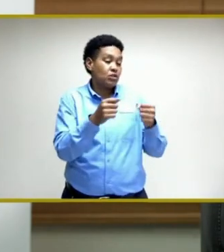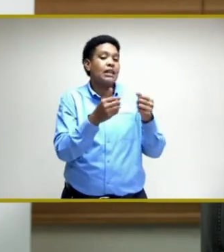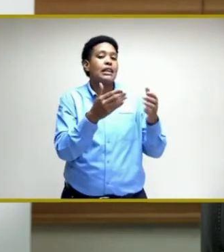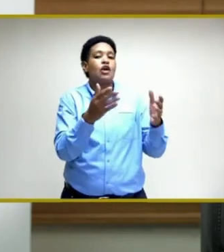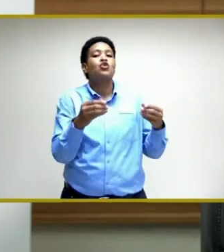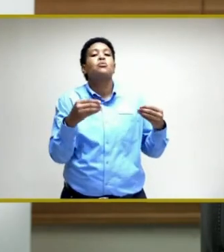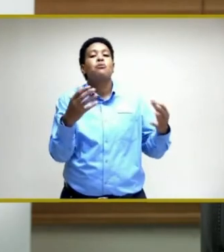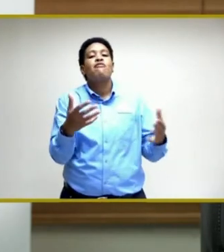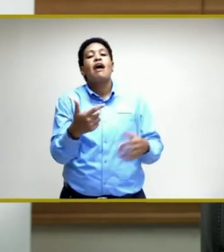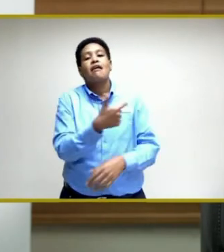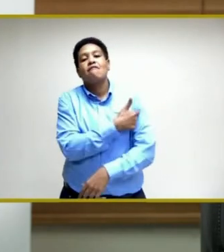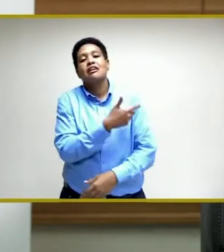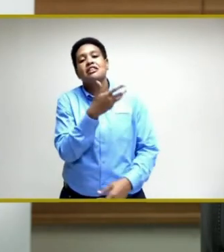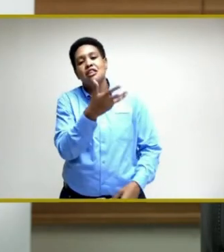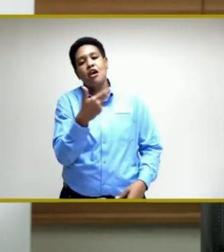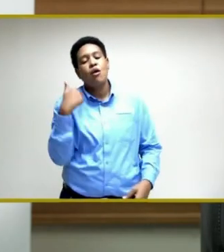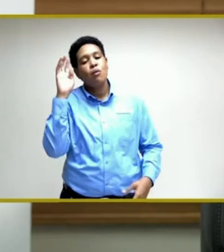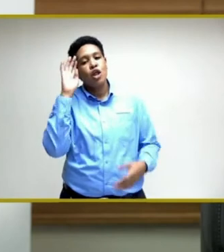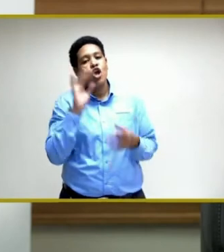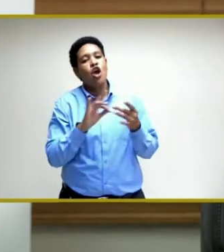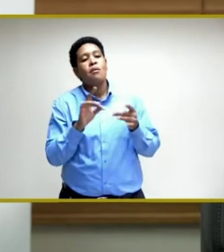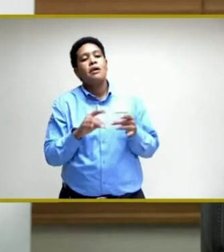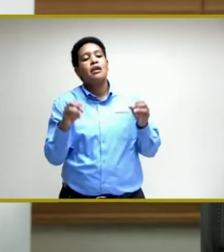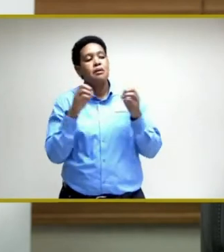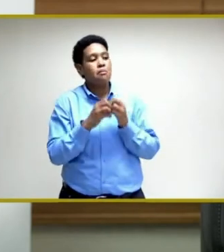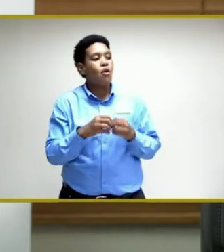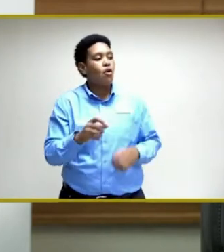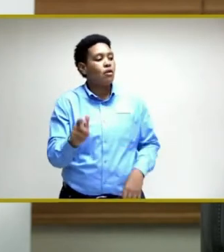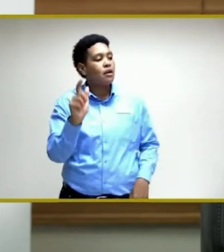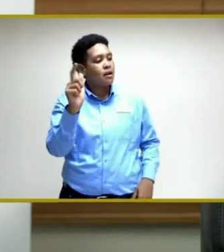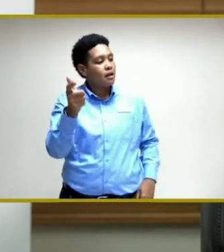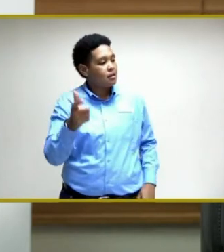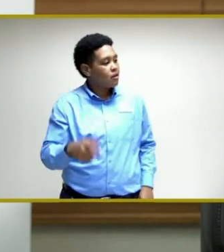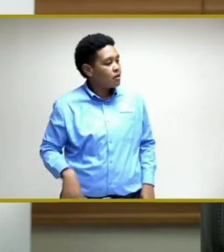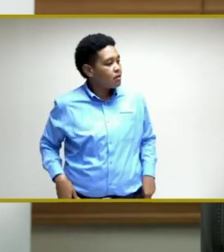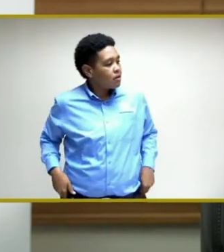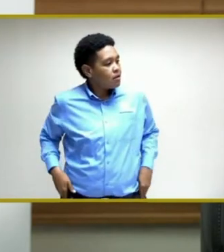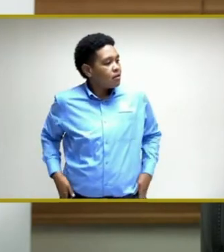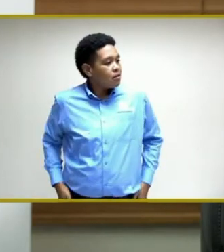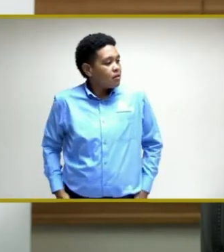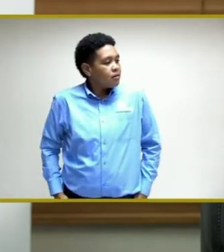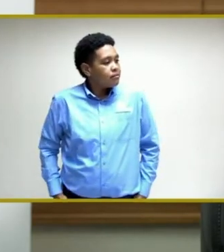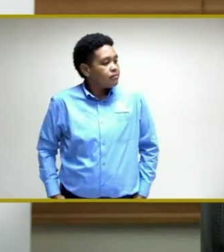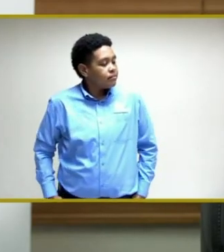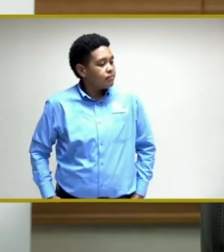provide that vaccine. And we'll comment more on that.